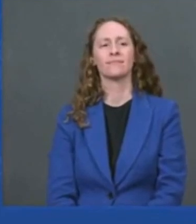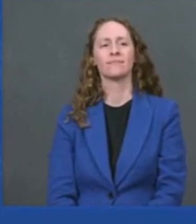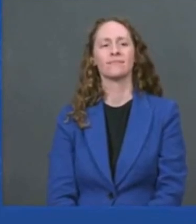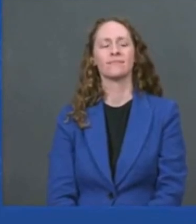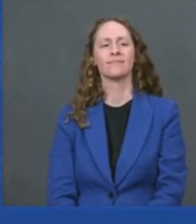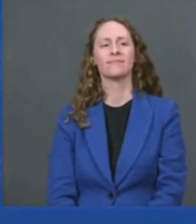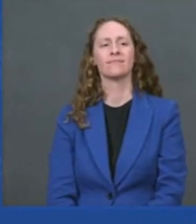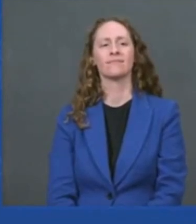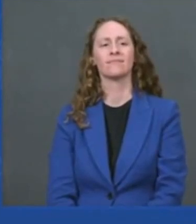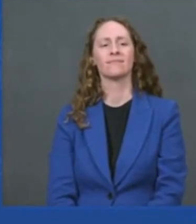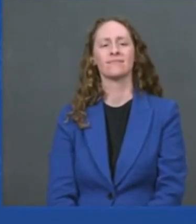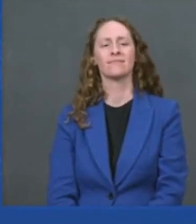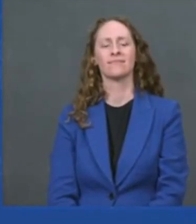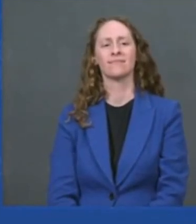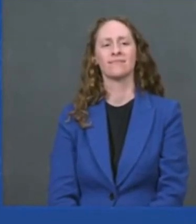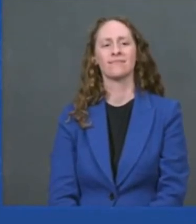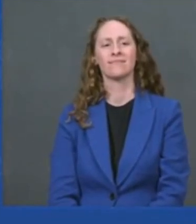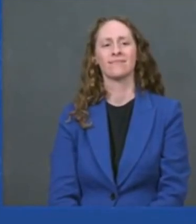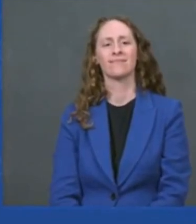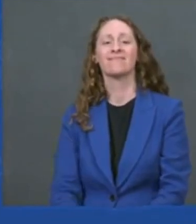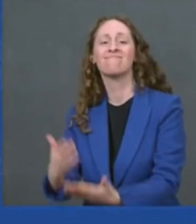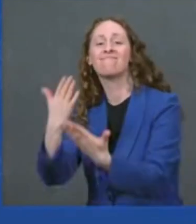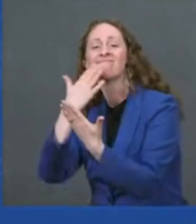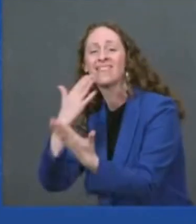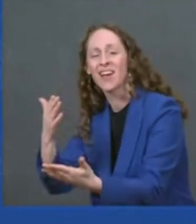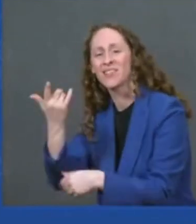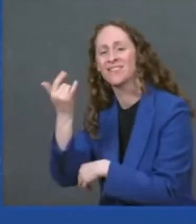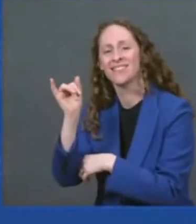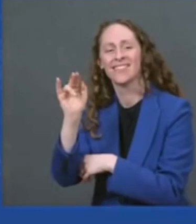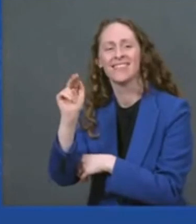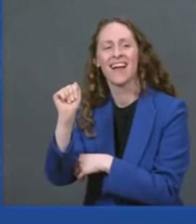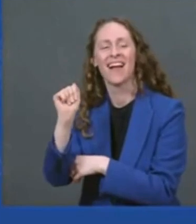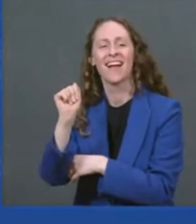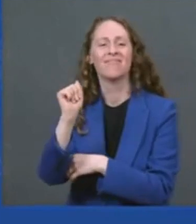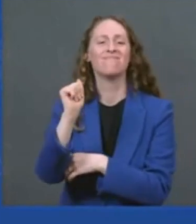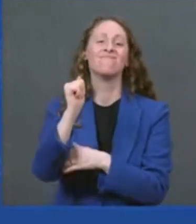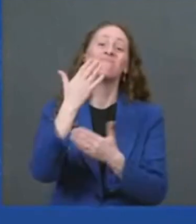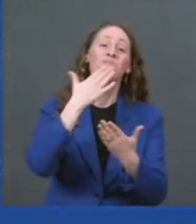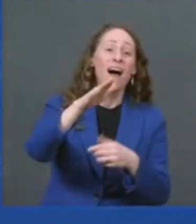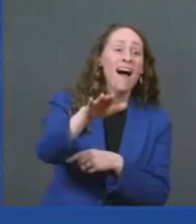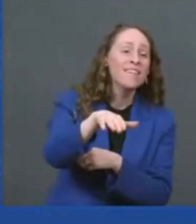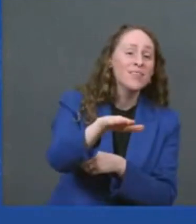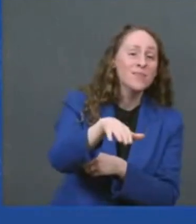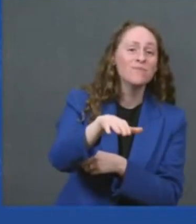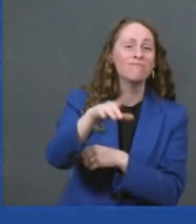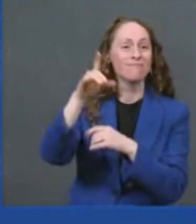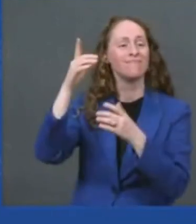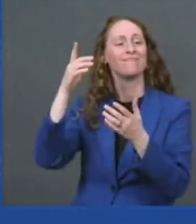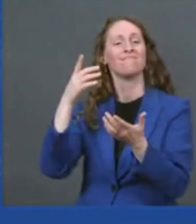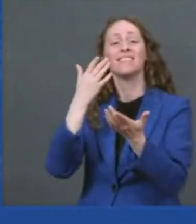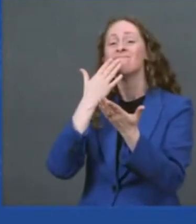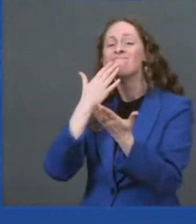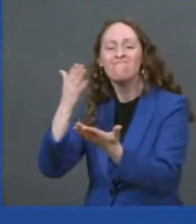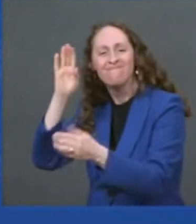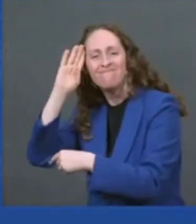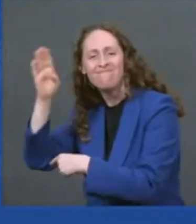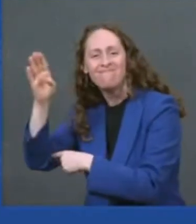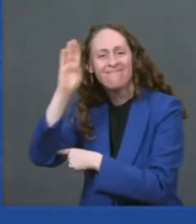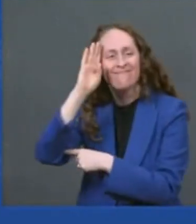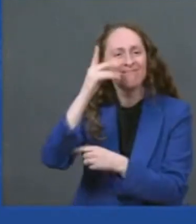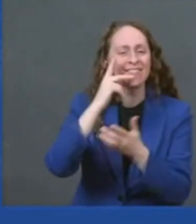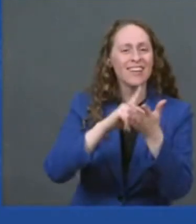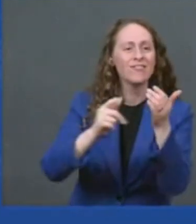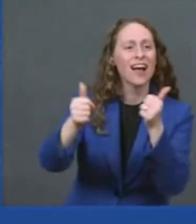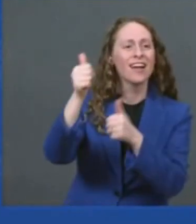gina and good afternoon mr president secretaries granholm and buddha judge and of course to jim cooper from